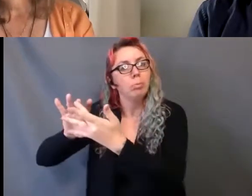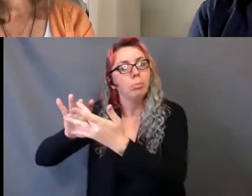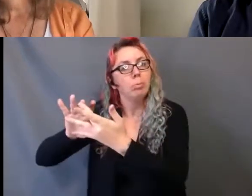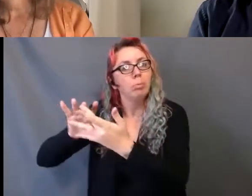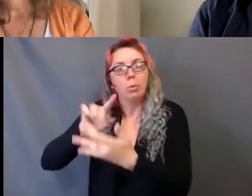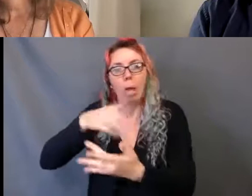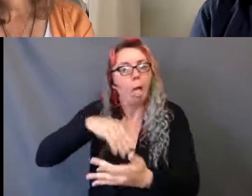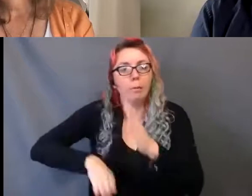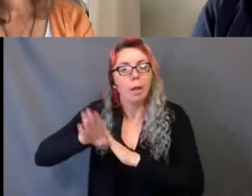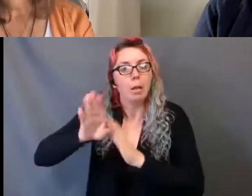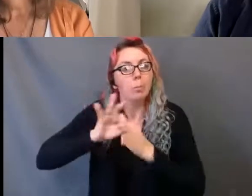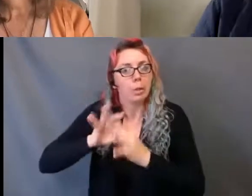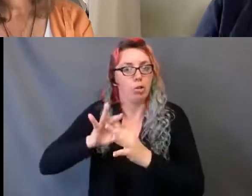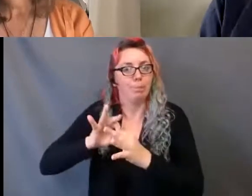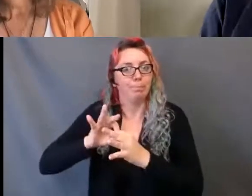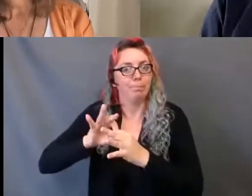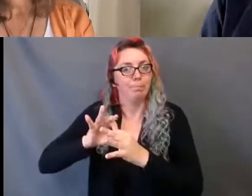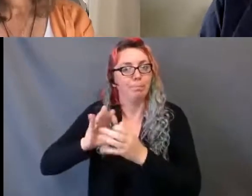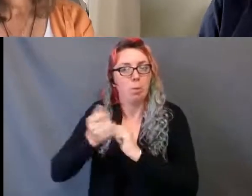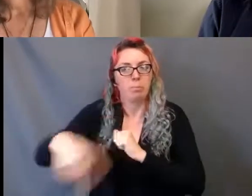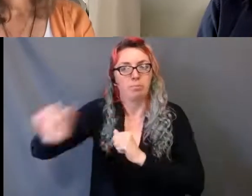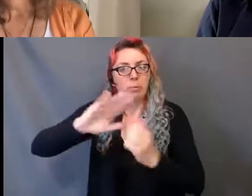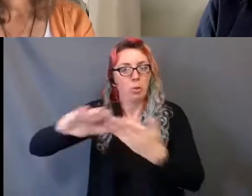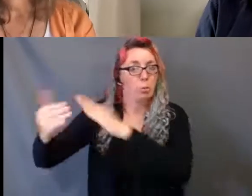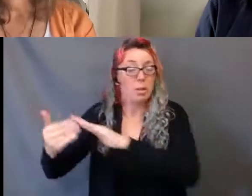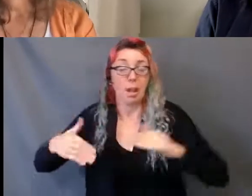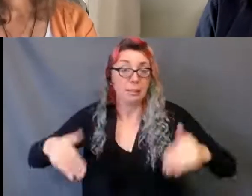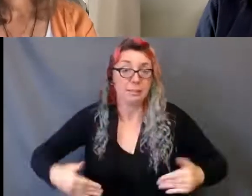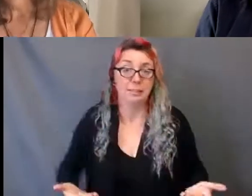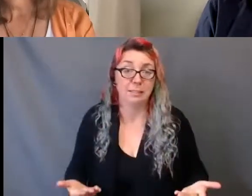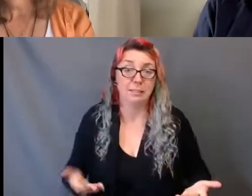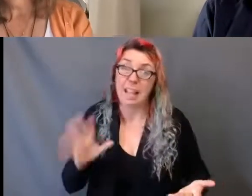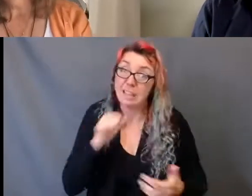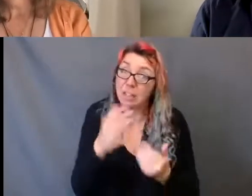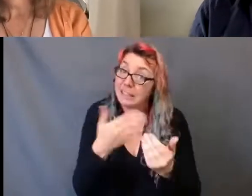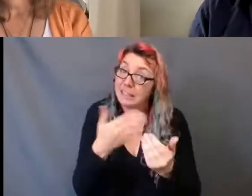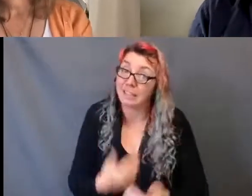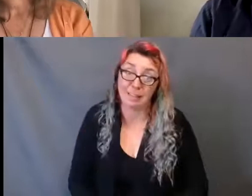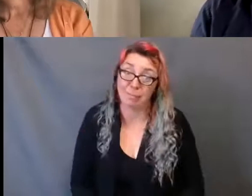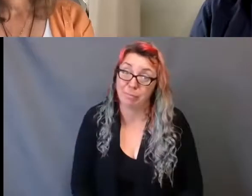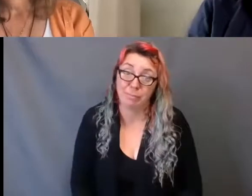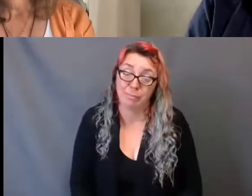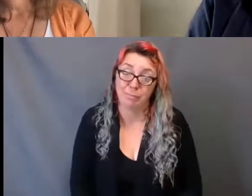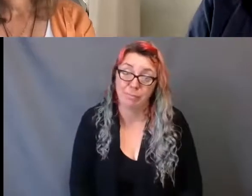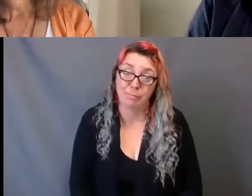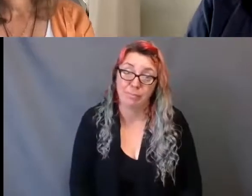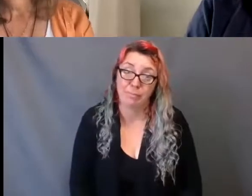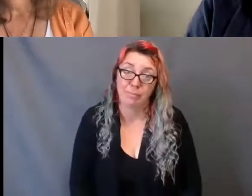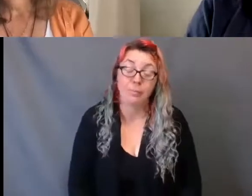And that's hard work. Theatres exist within communities, physically occupying spaces in cities and towns.